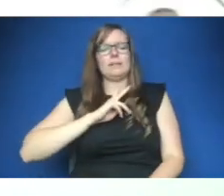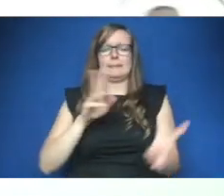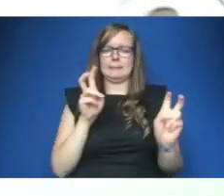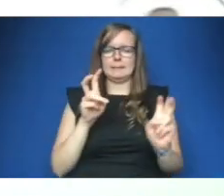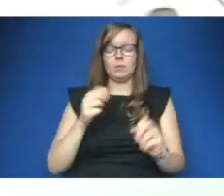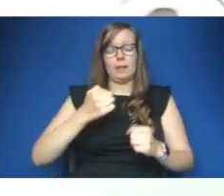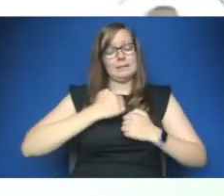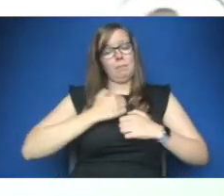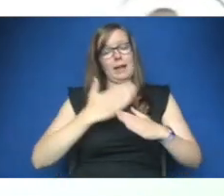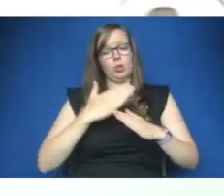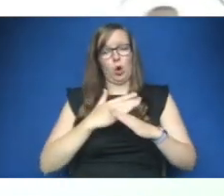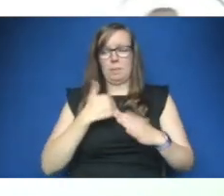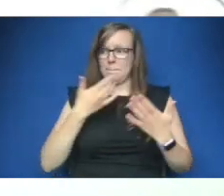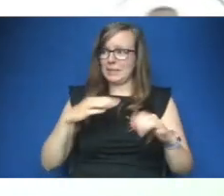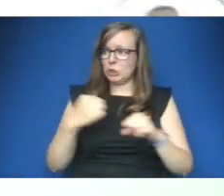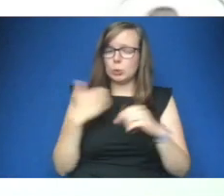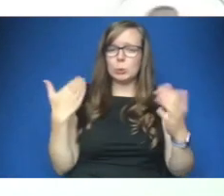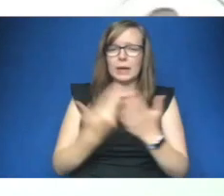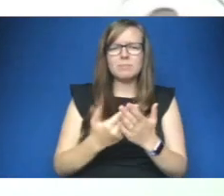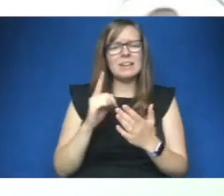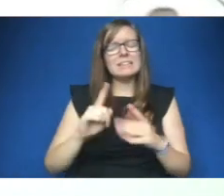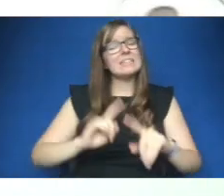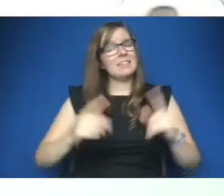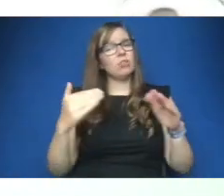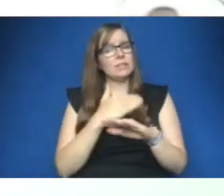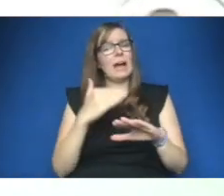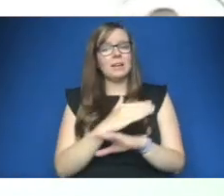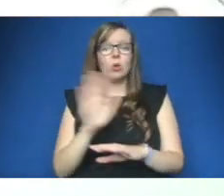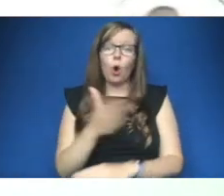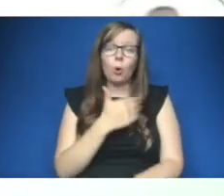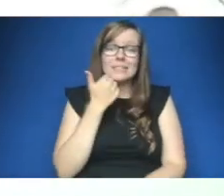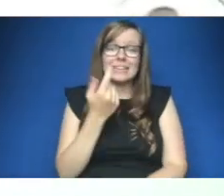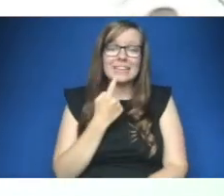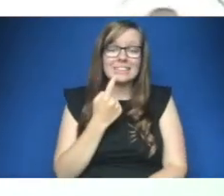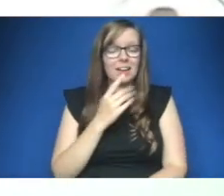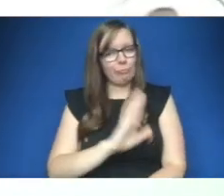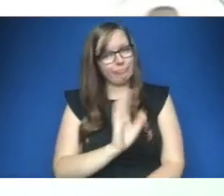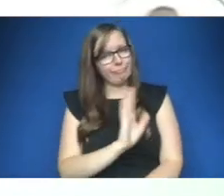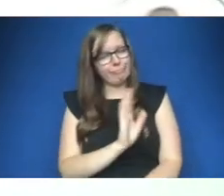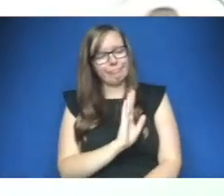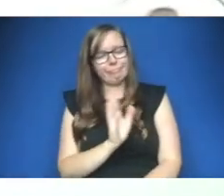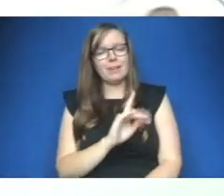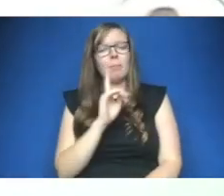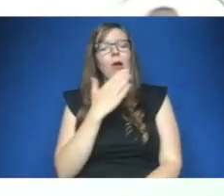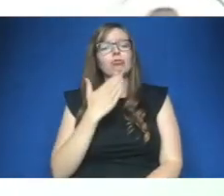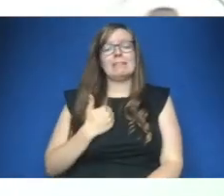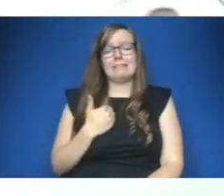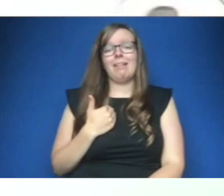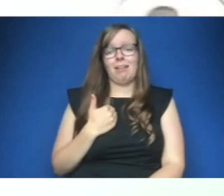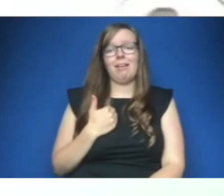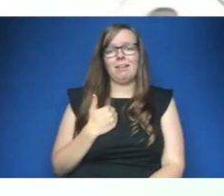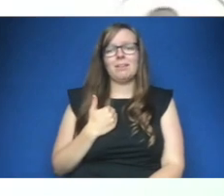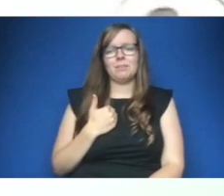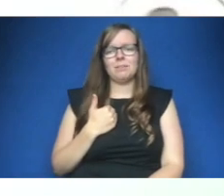my job and that's what i've been doing and it's a difficult task it's not always easy right and but recently i think like we've all heard about